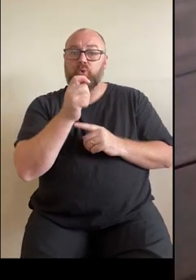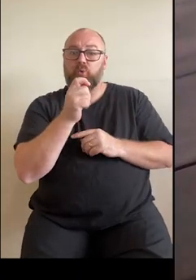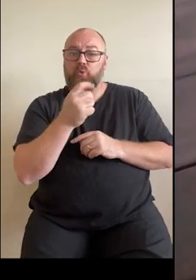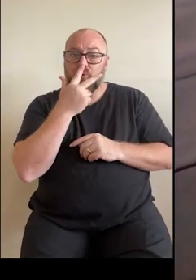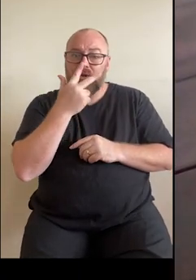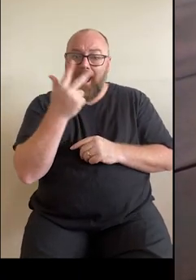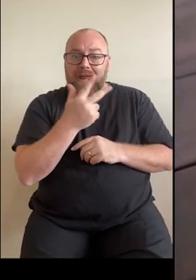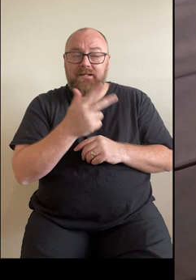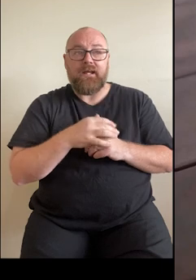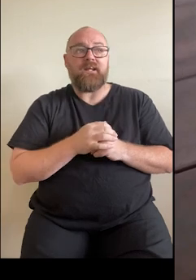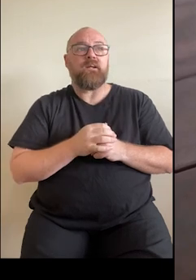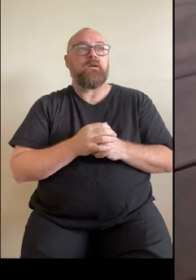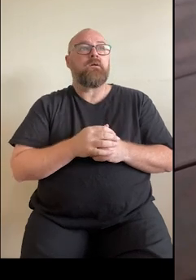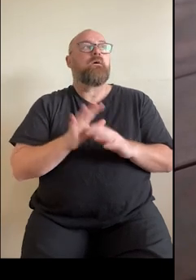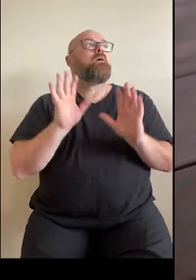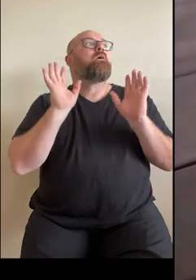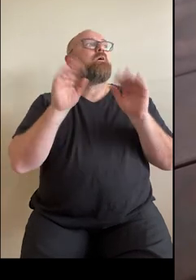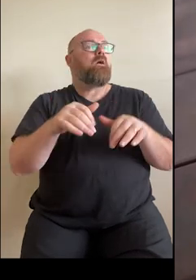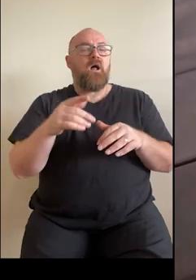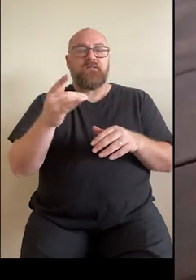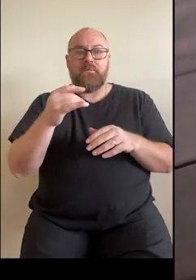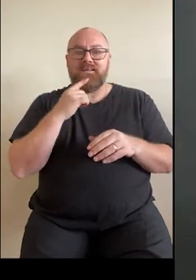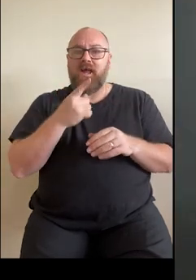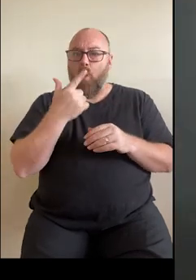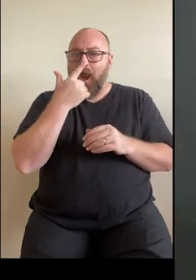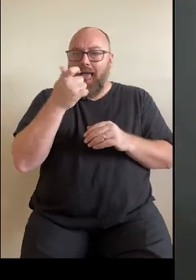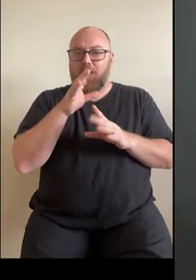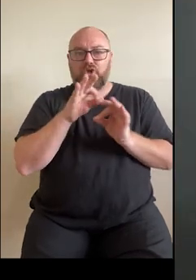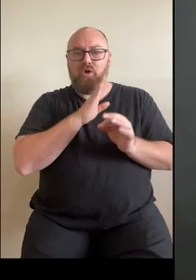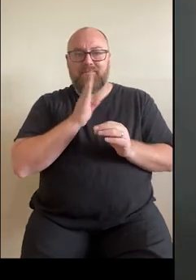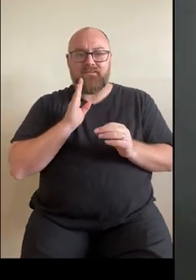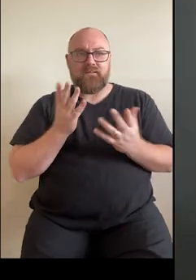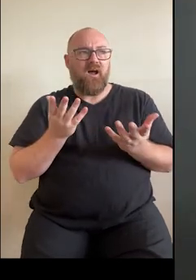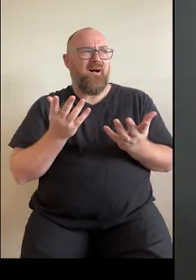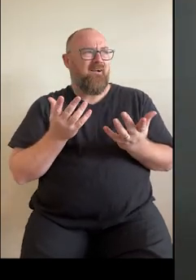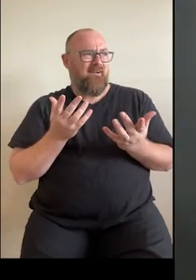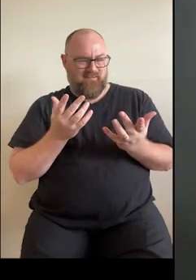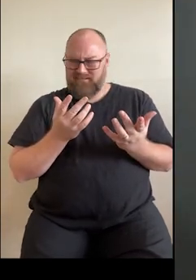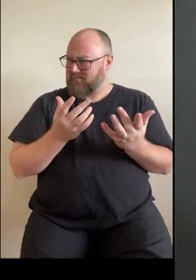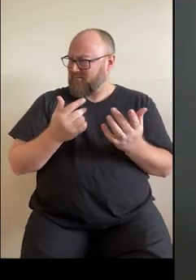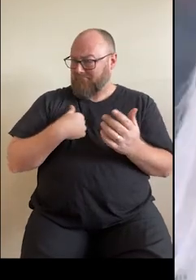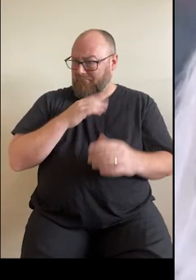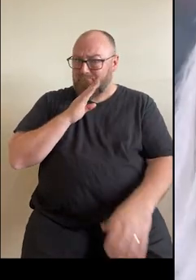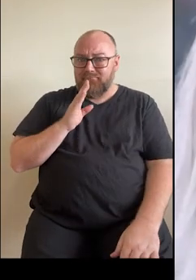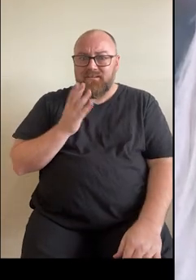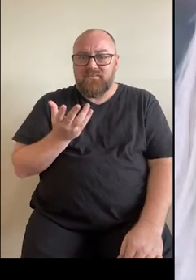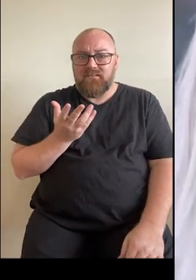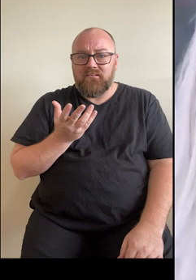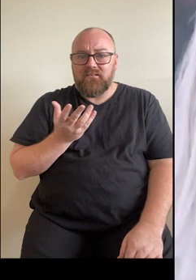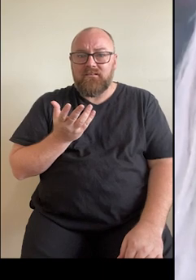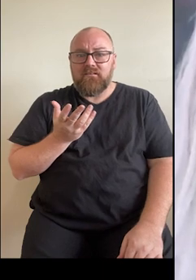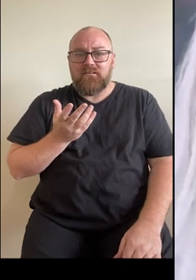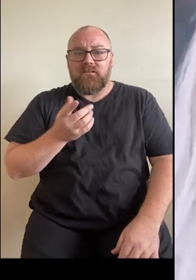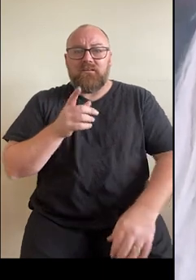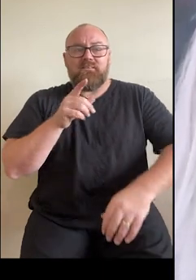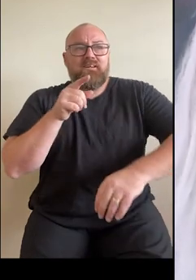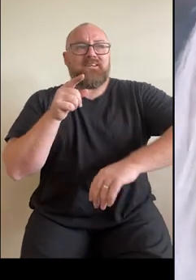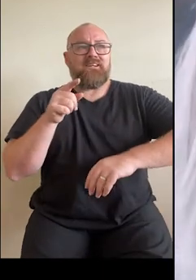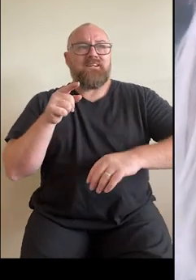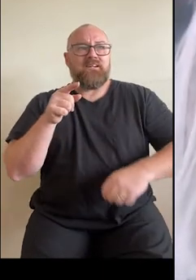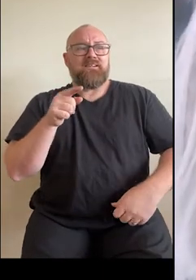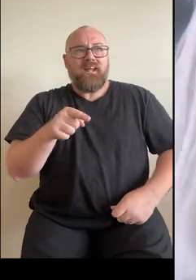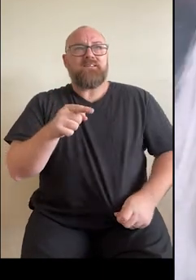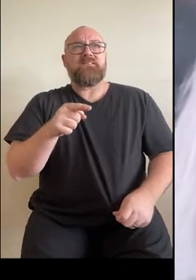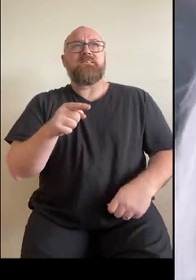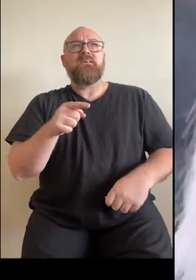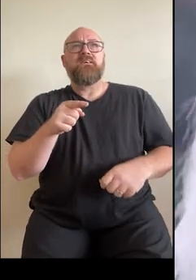Someone said to me like oh you're so lucky you didn't miss it and I said it's it's not that I would have missed it. It's them